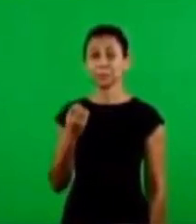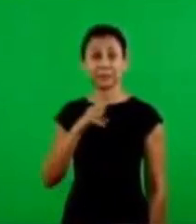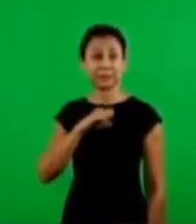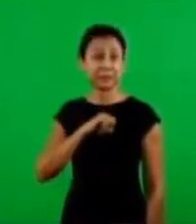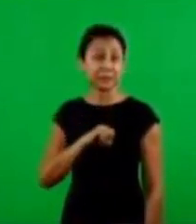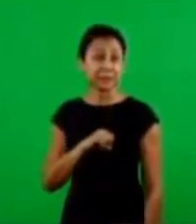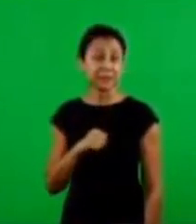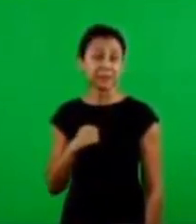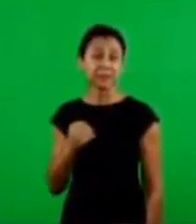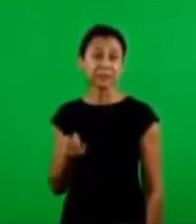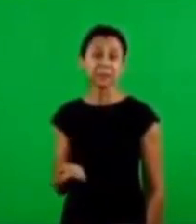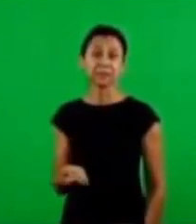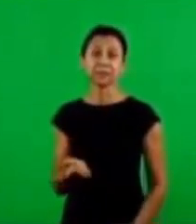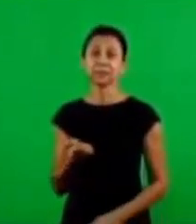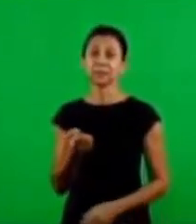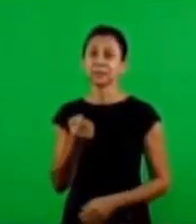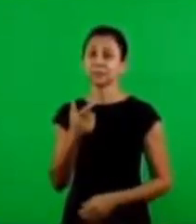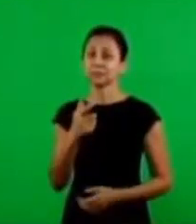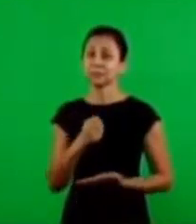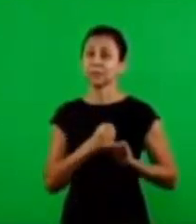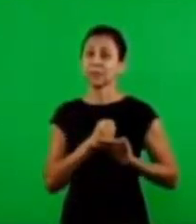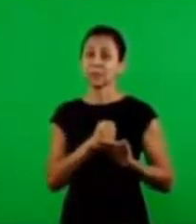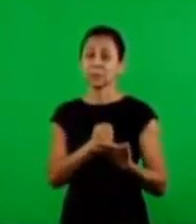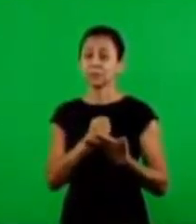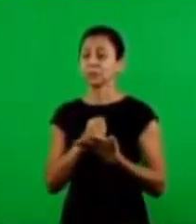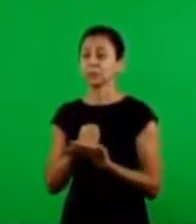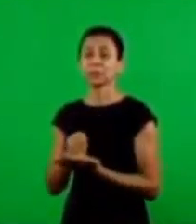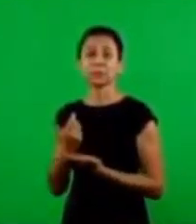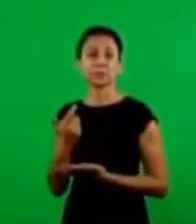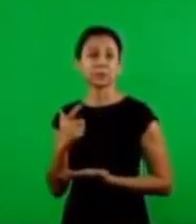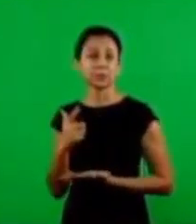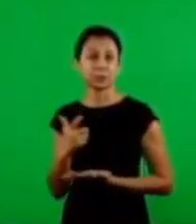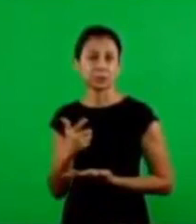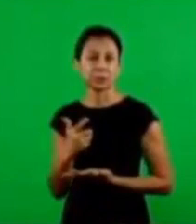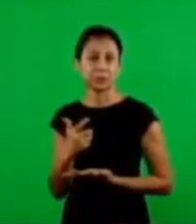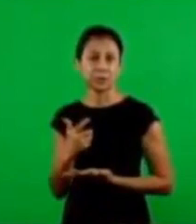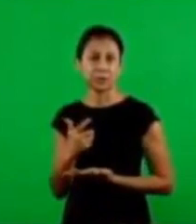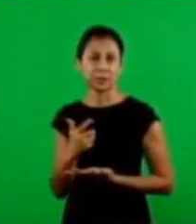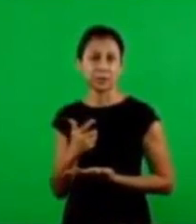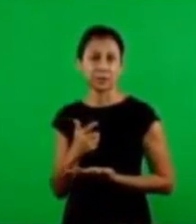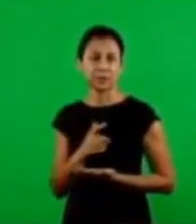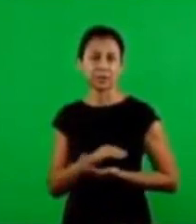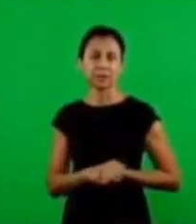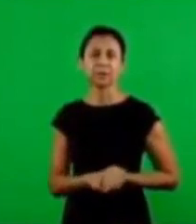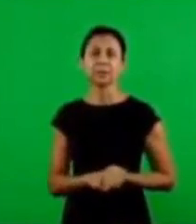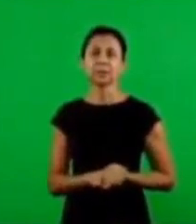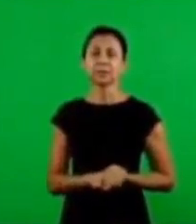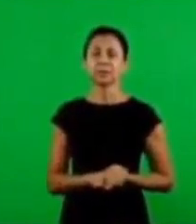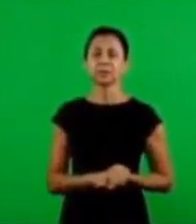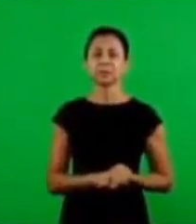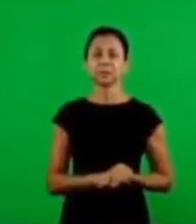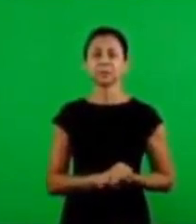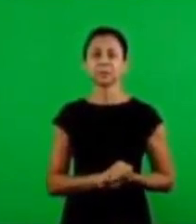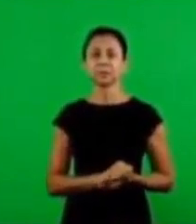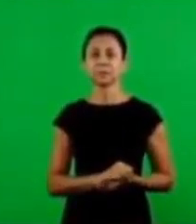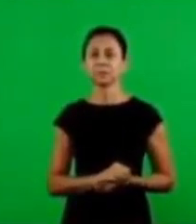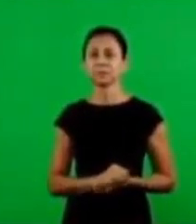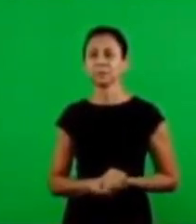if the pastor does not do the mediation between what was